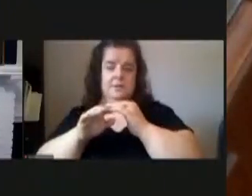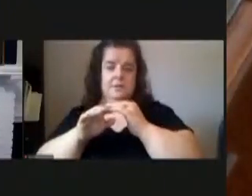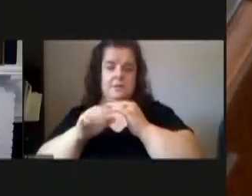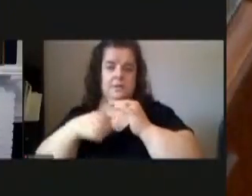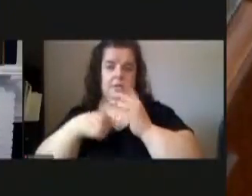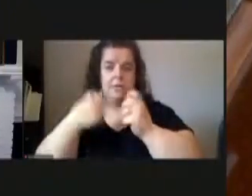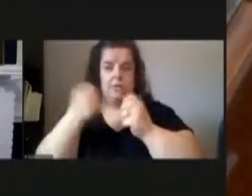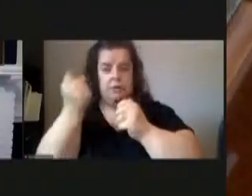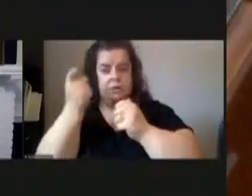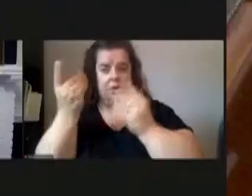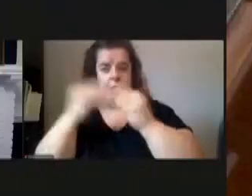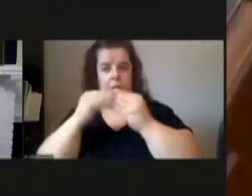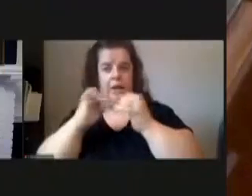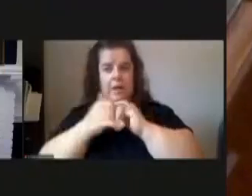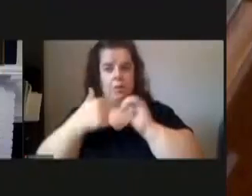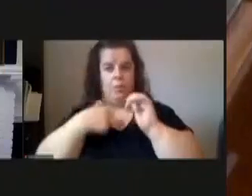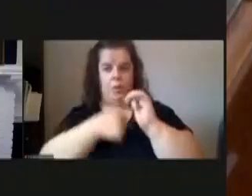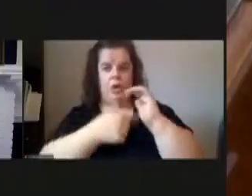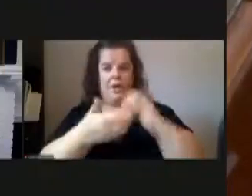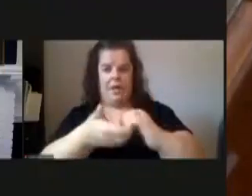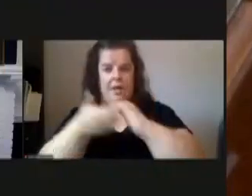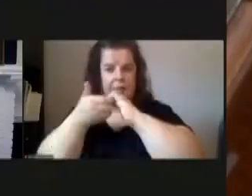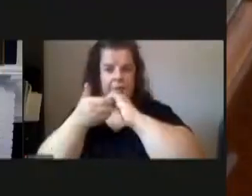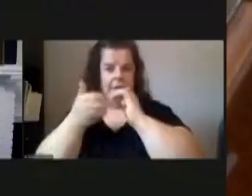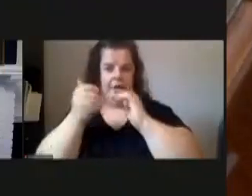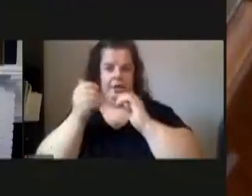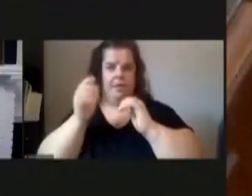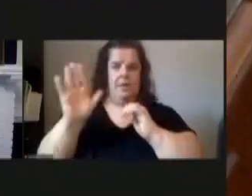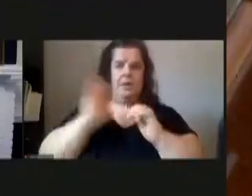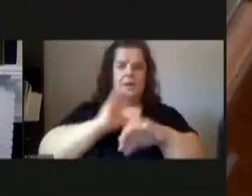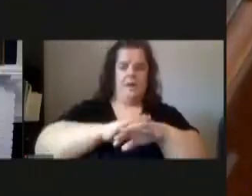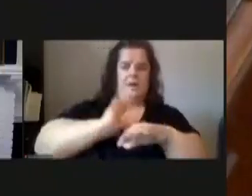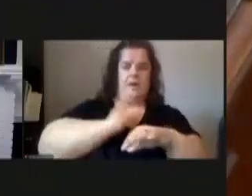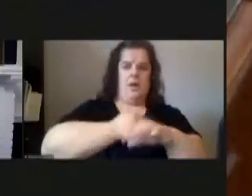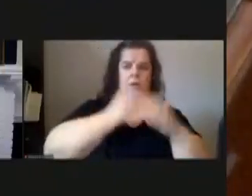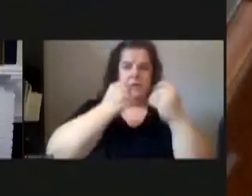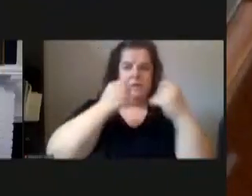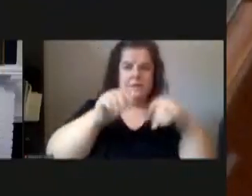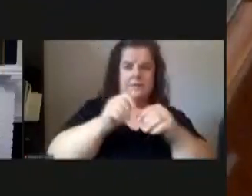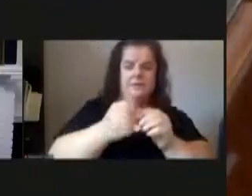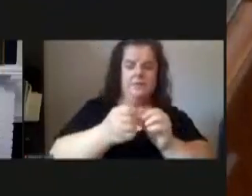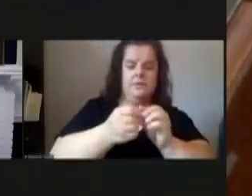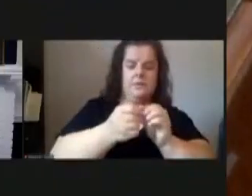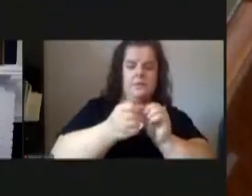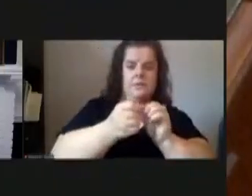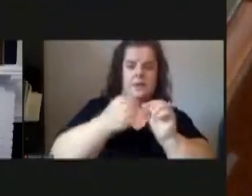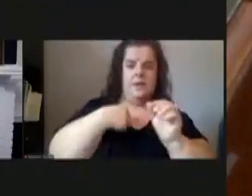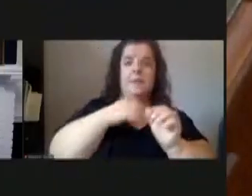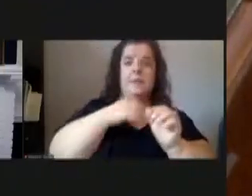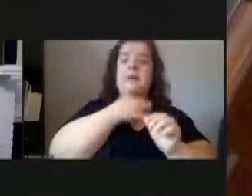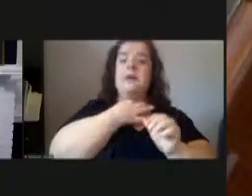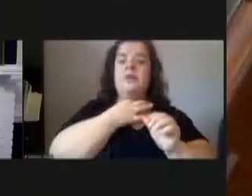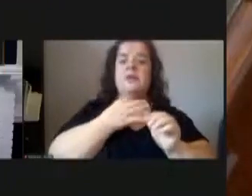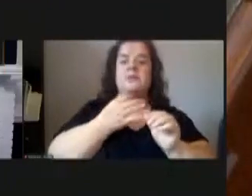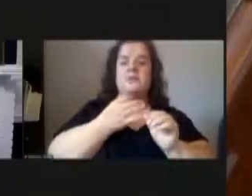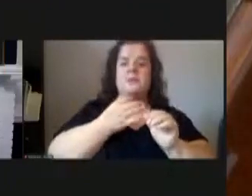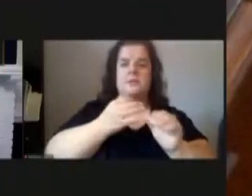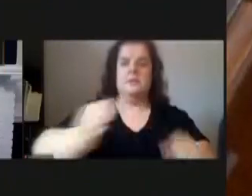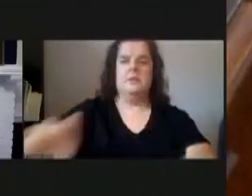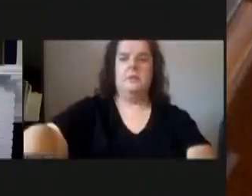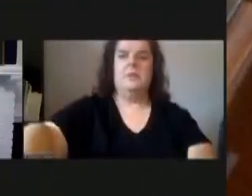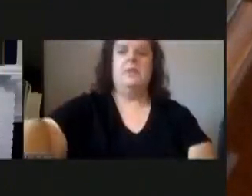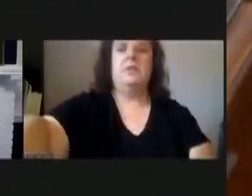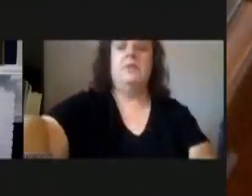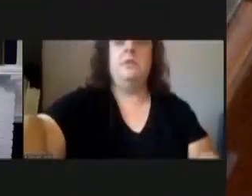much we're collaborating with them on their on on our fields and i was just curious if like that is um usually obviously that happens like